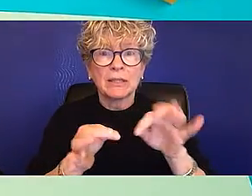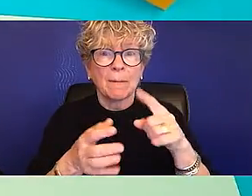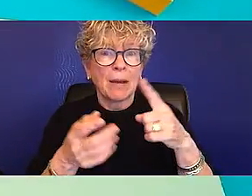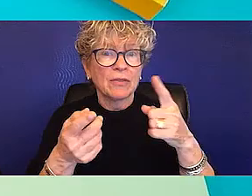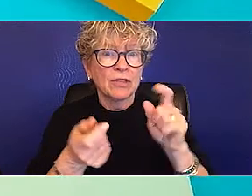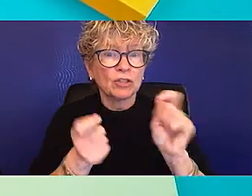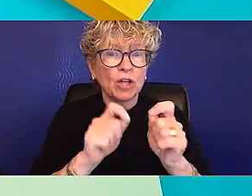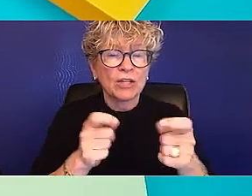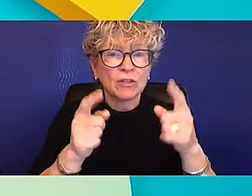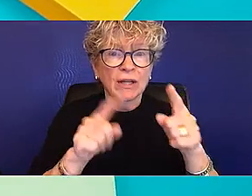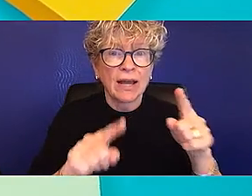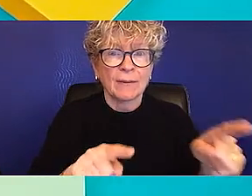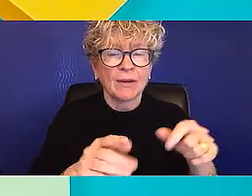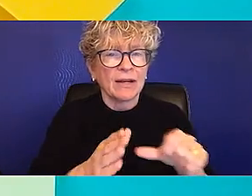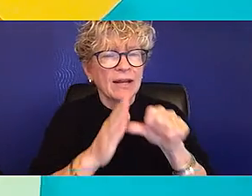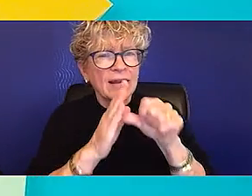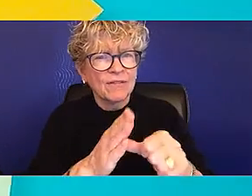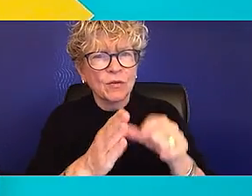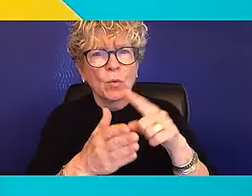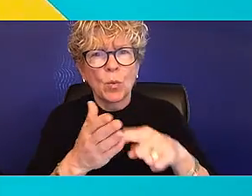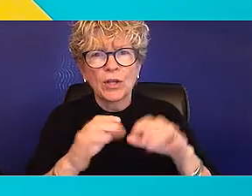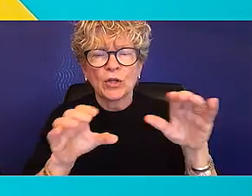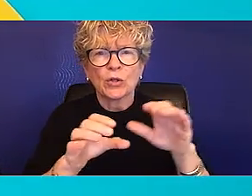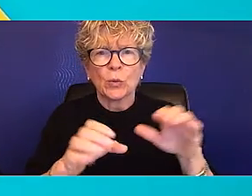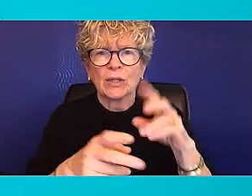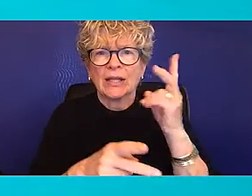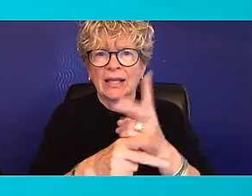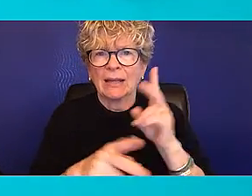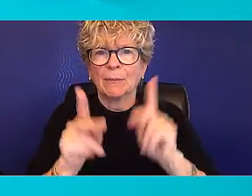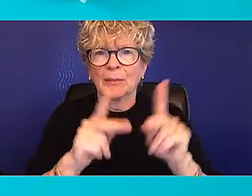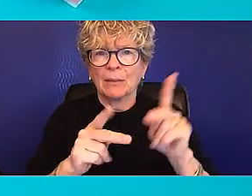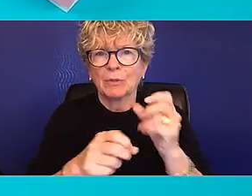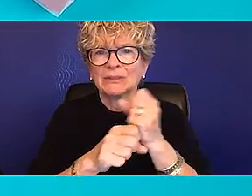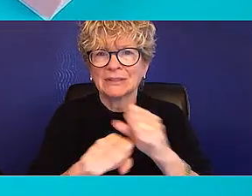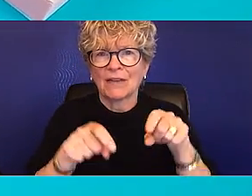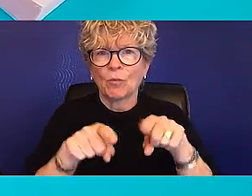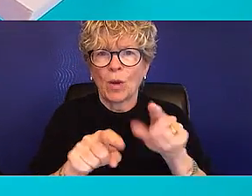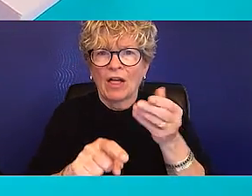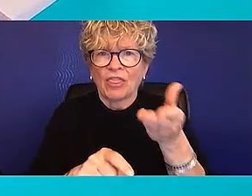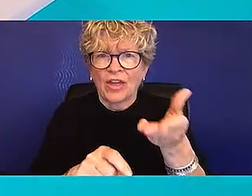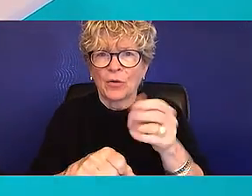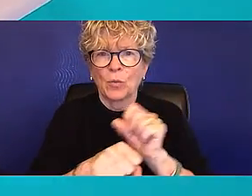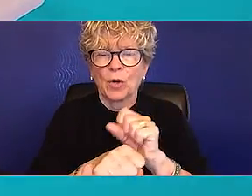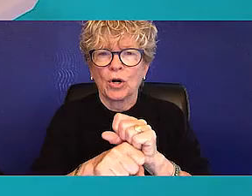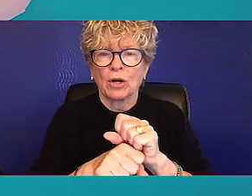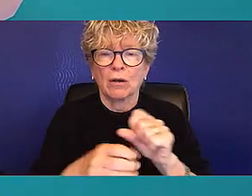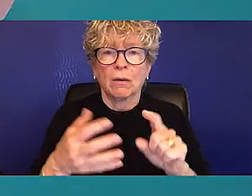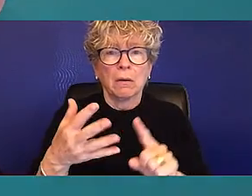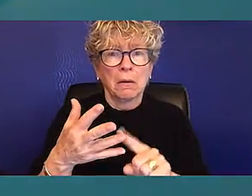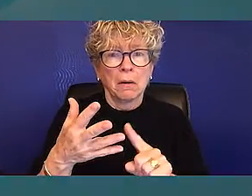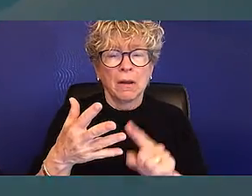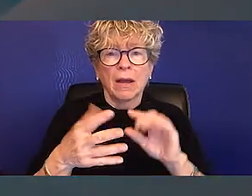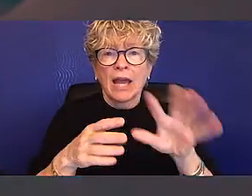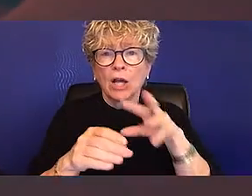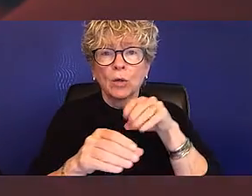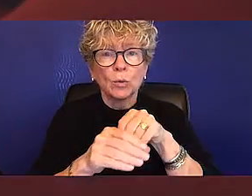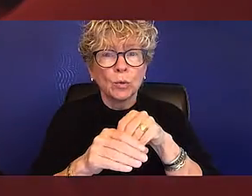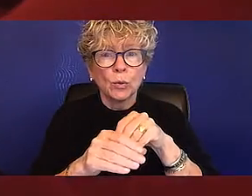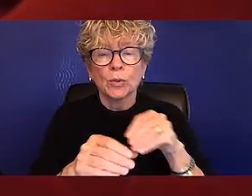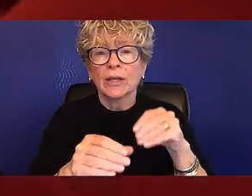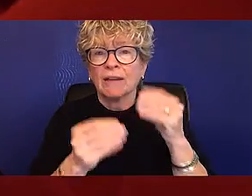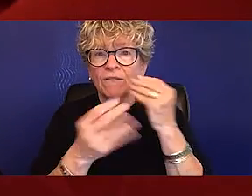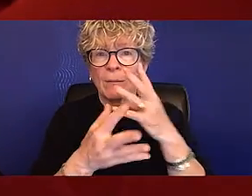and highlight the things that have been implemented to keep people safe and healthy while at work. Be sure to also include